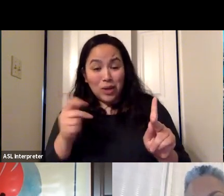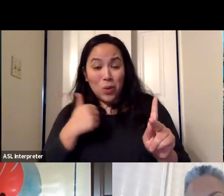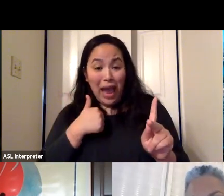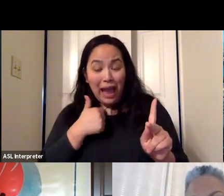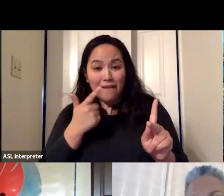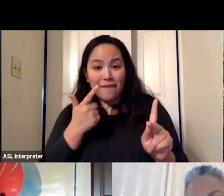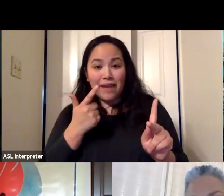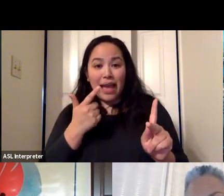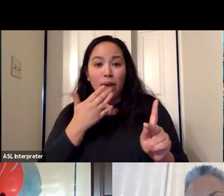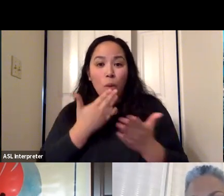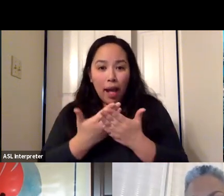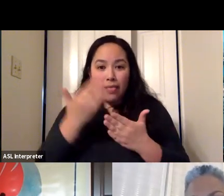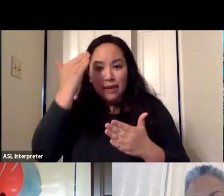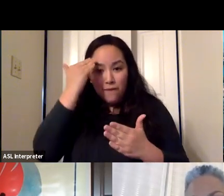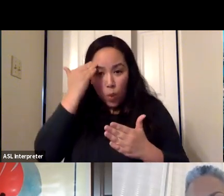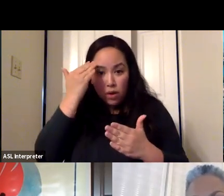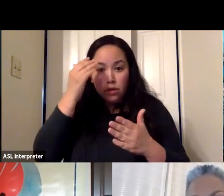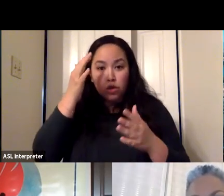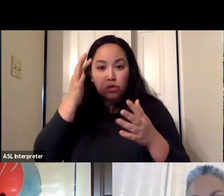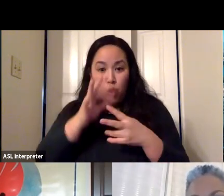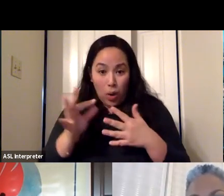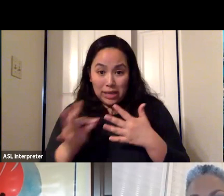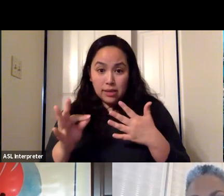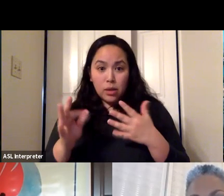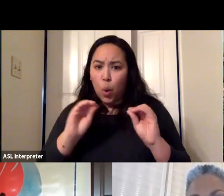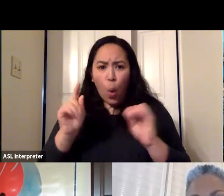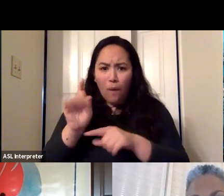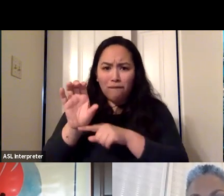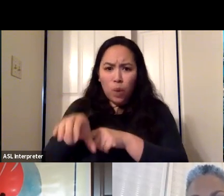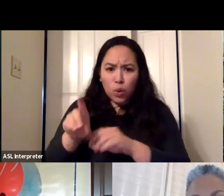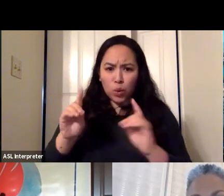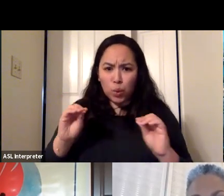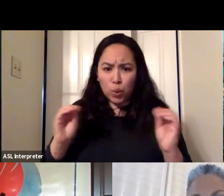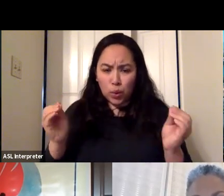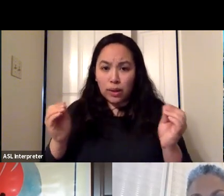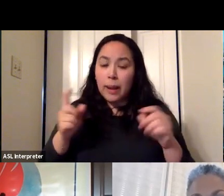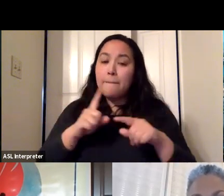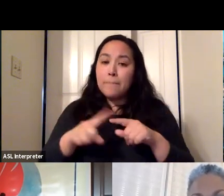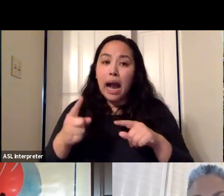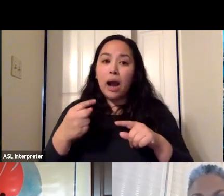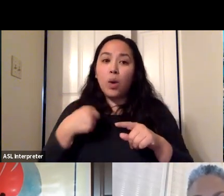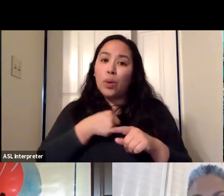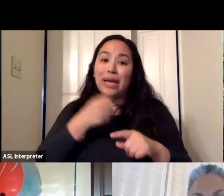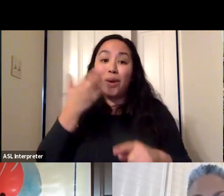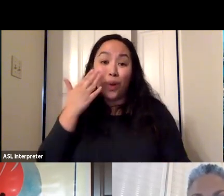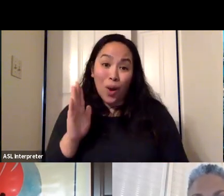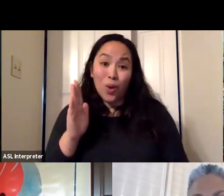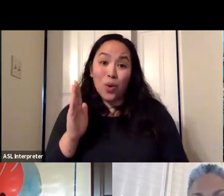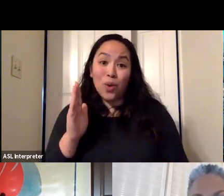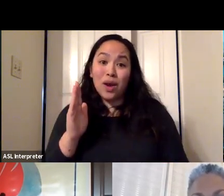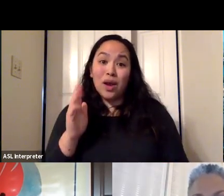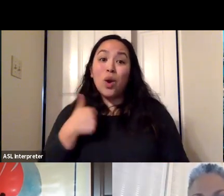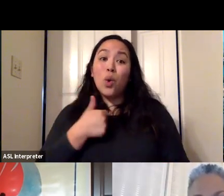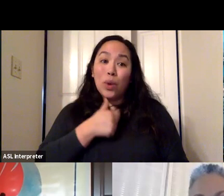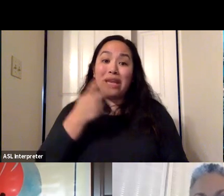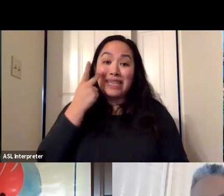choice and informed decision. And no one is trying to impose one thing or another on you. And again, we just don't know. You know, we've seen all kinds of things with supply